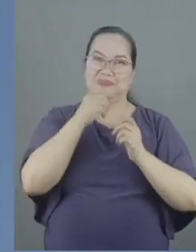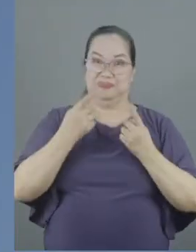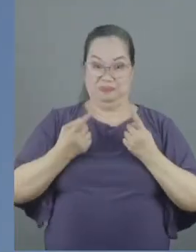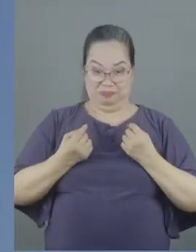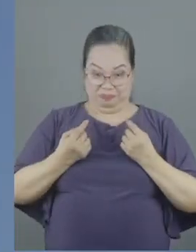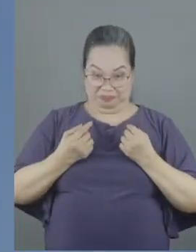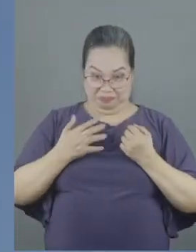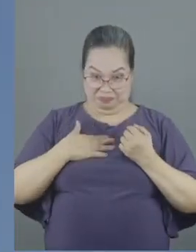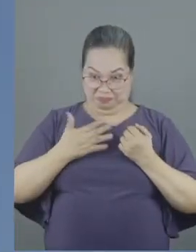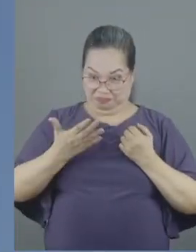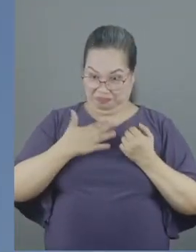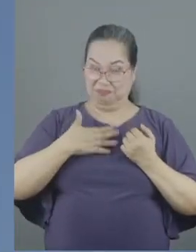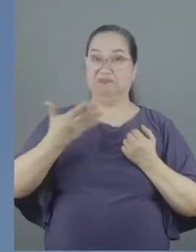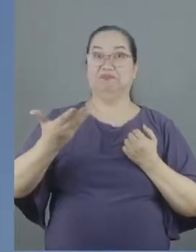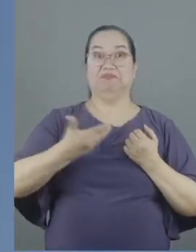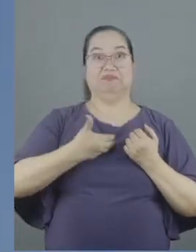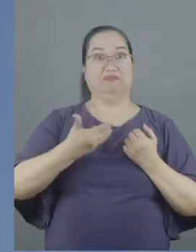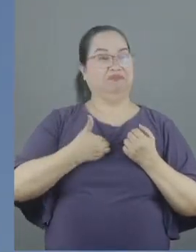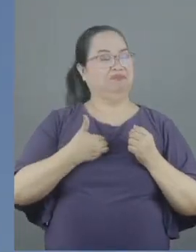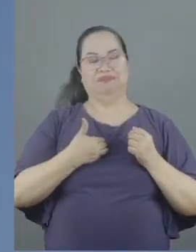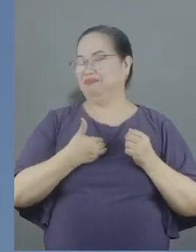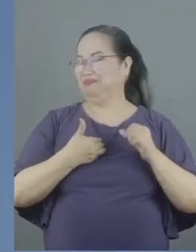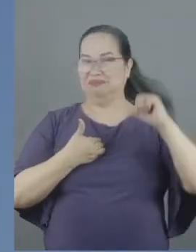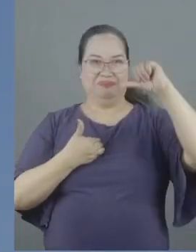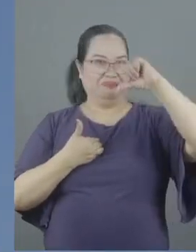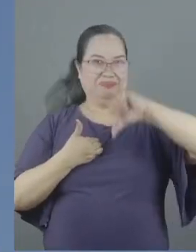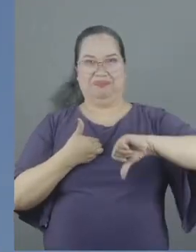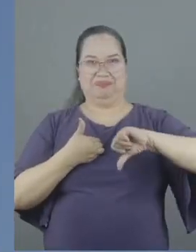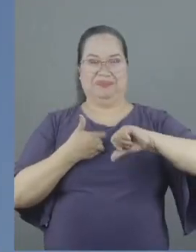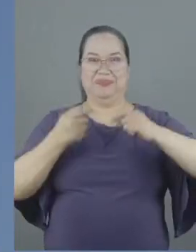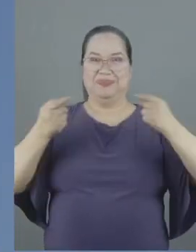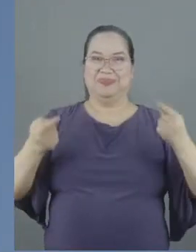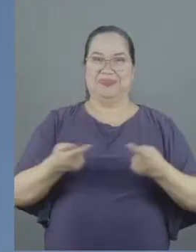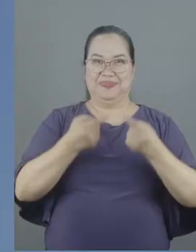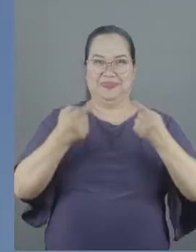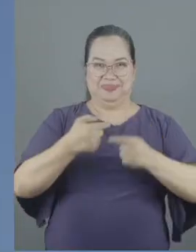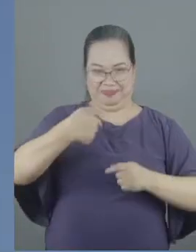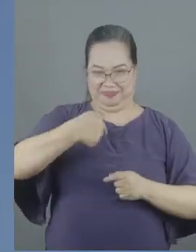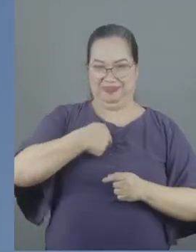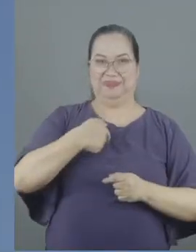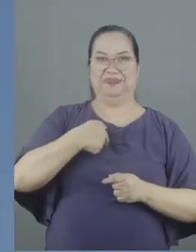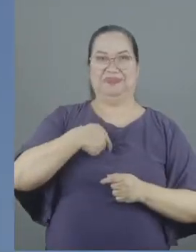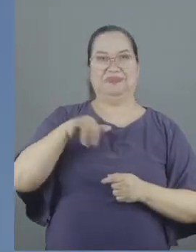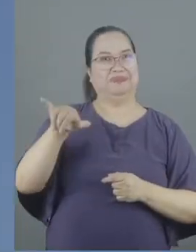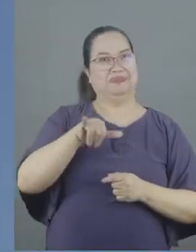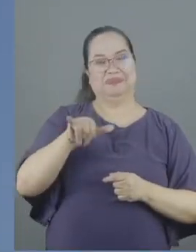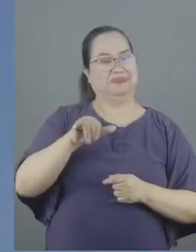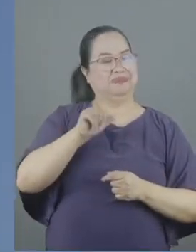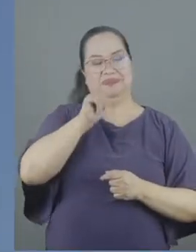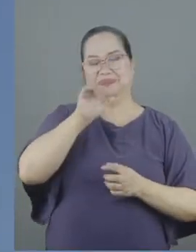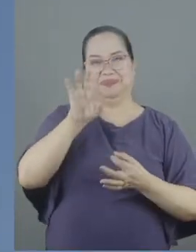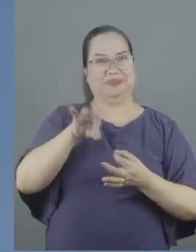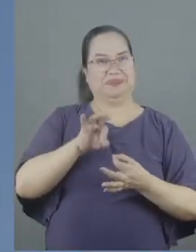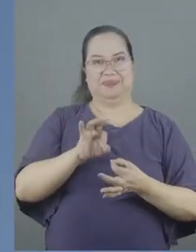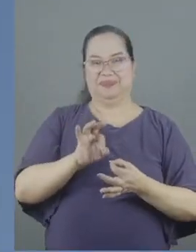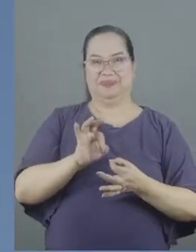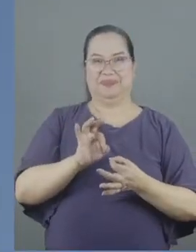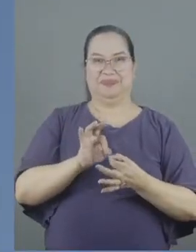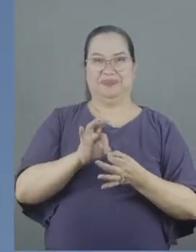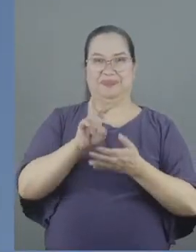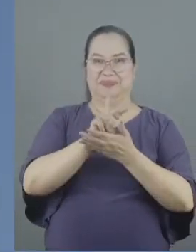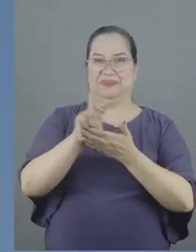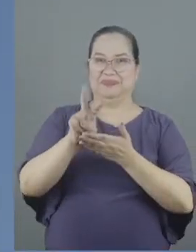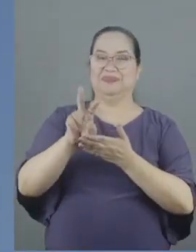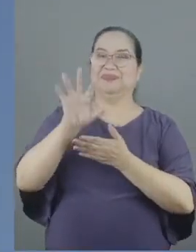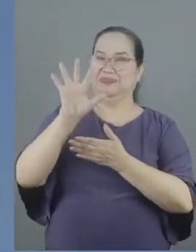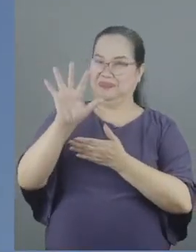that would ever merit God's salvation for sinners like us. May verse 5 to 7 be